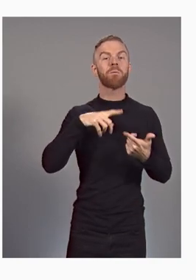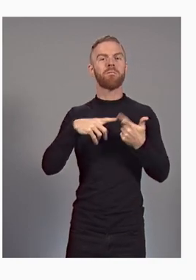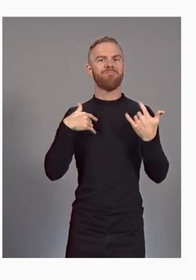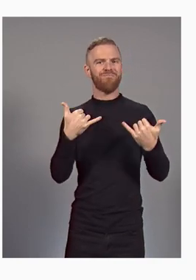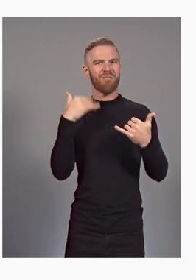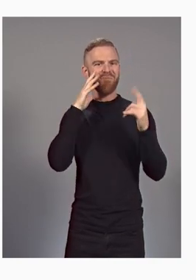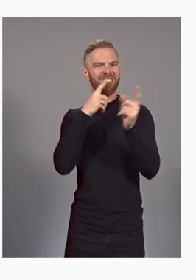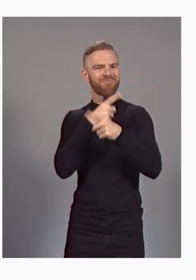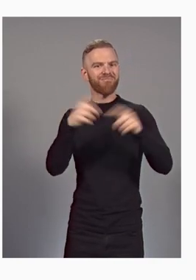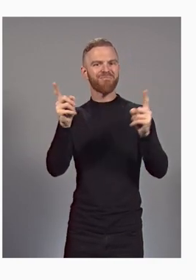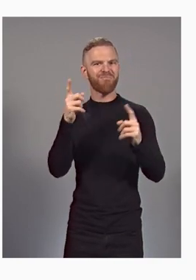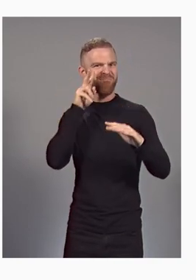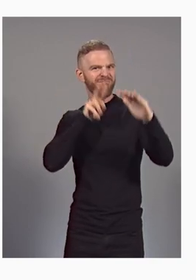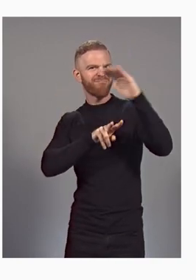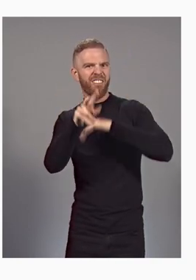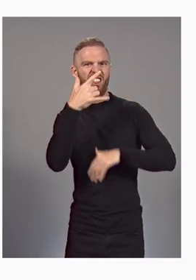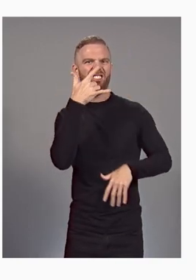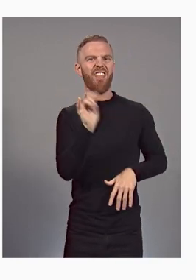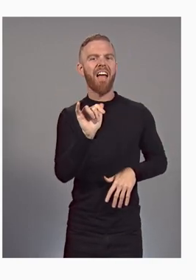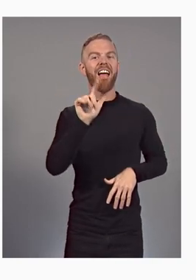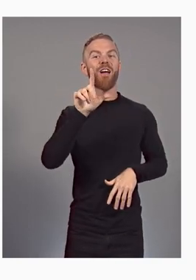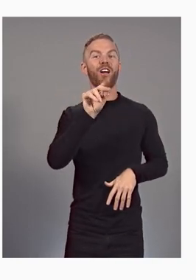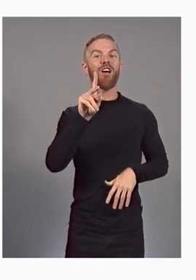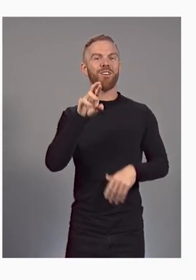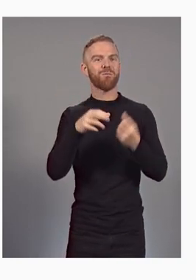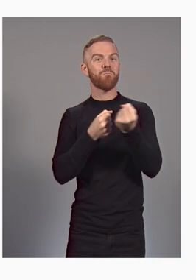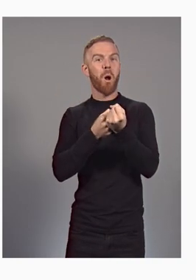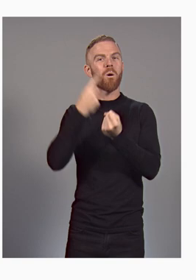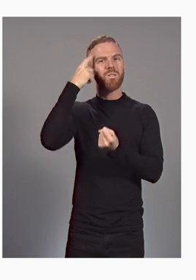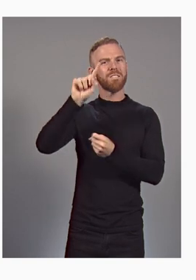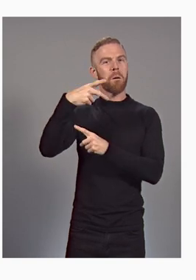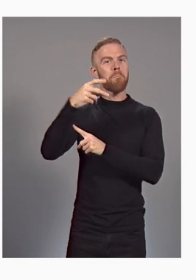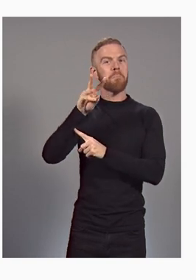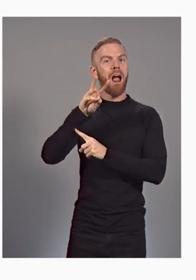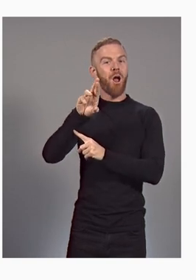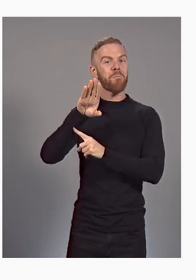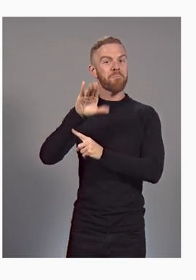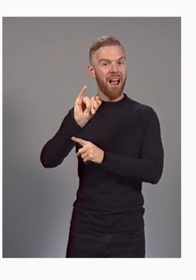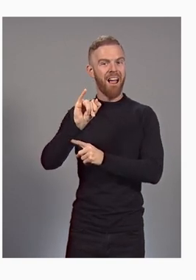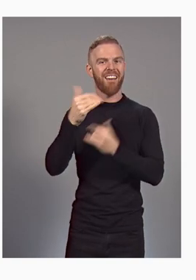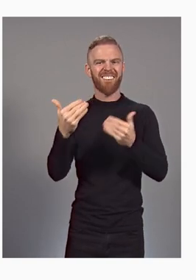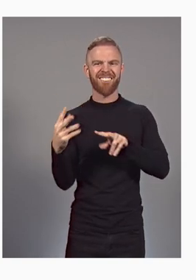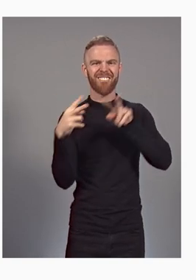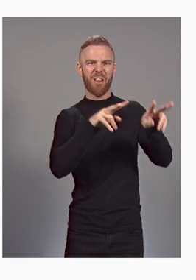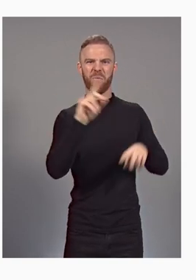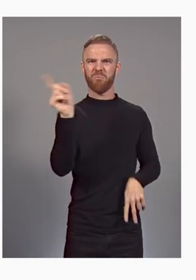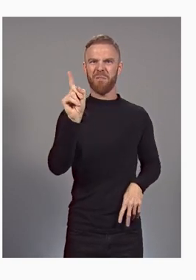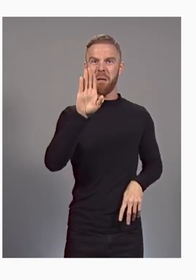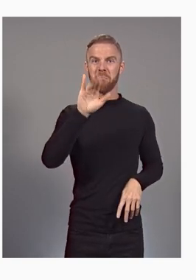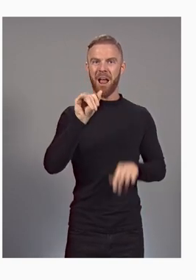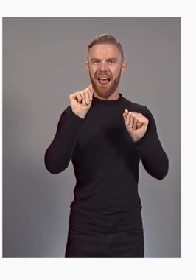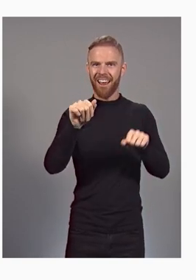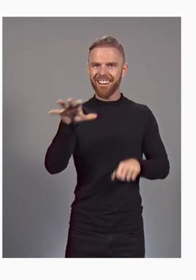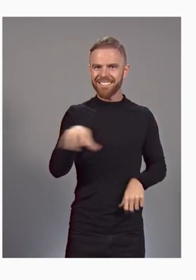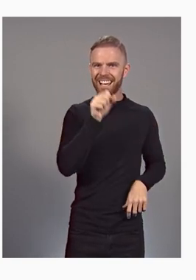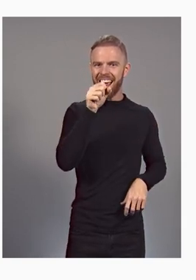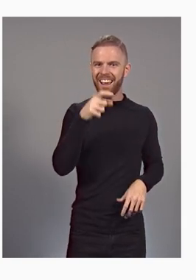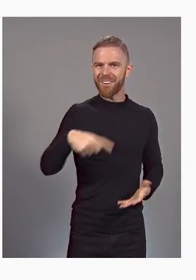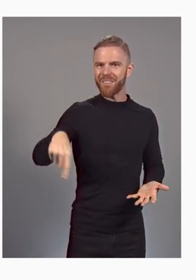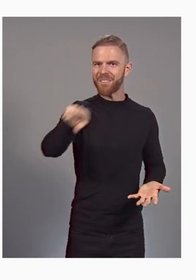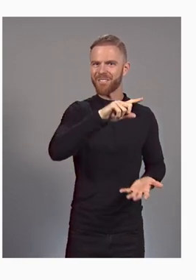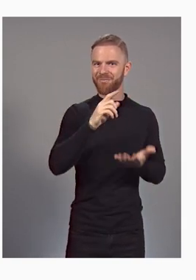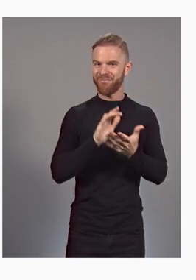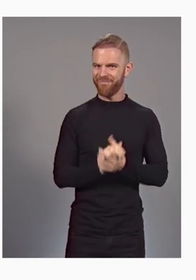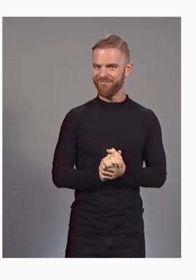preview of Looker support for Power BI. Let's take a look at where BI can